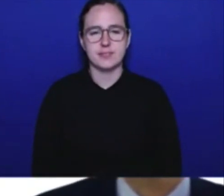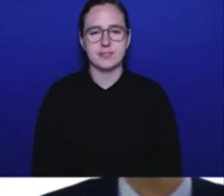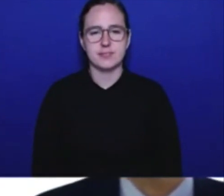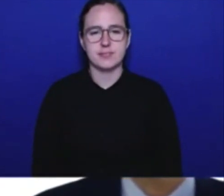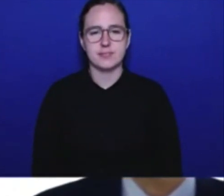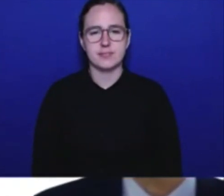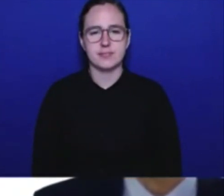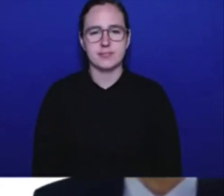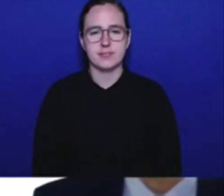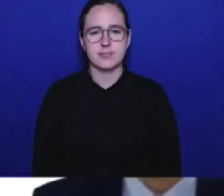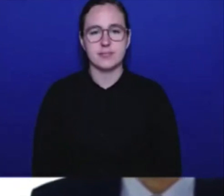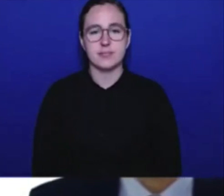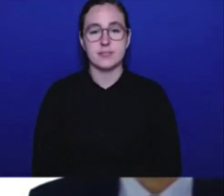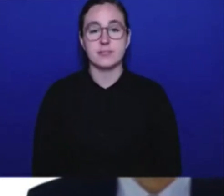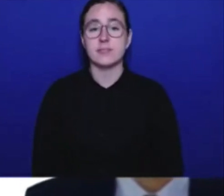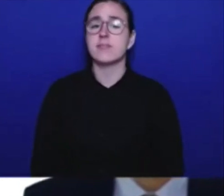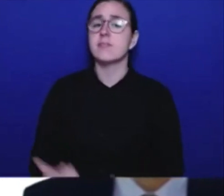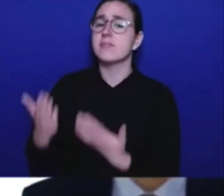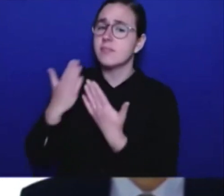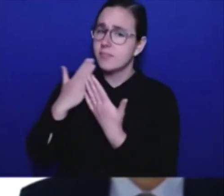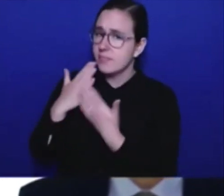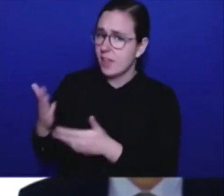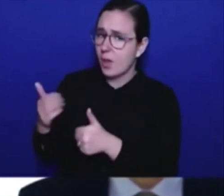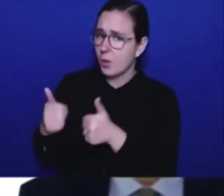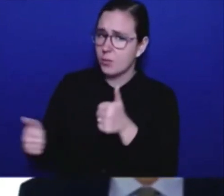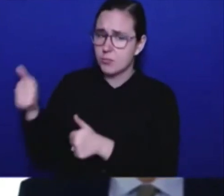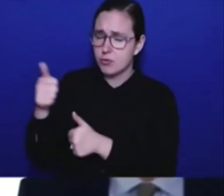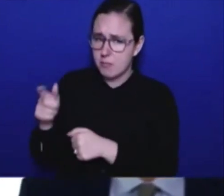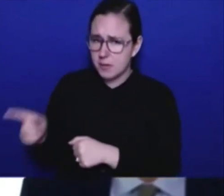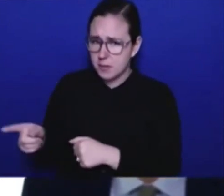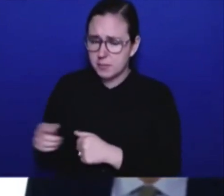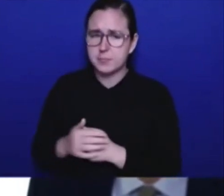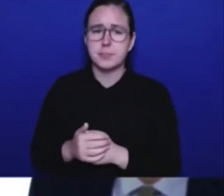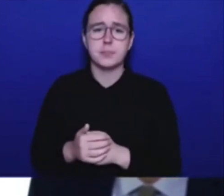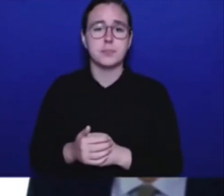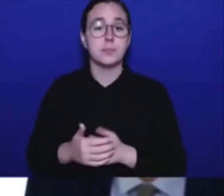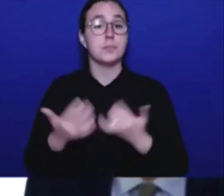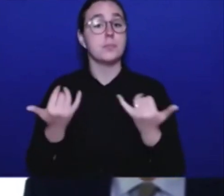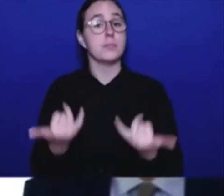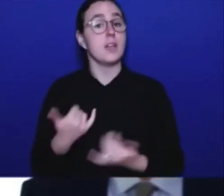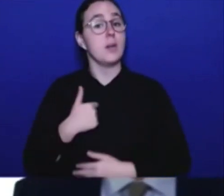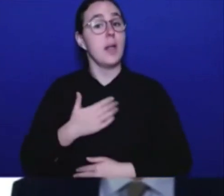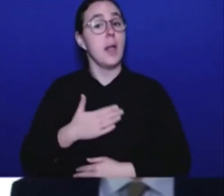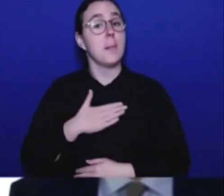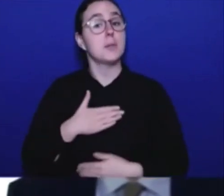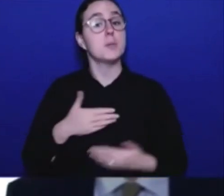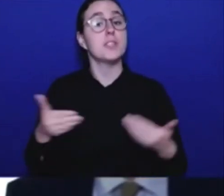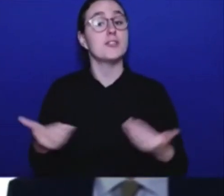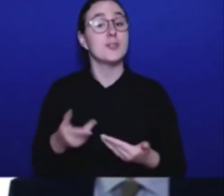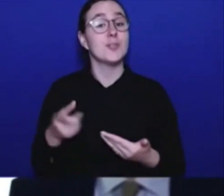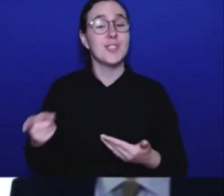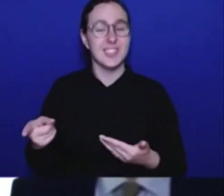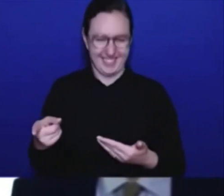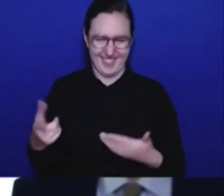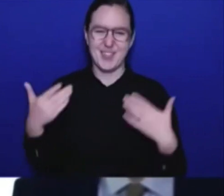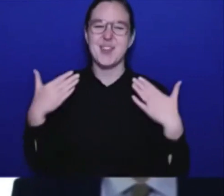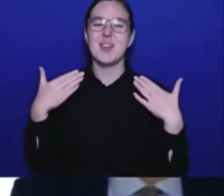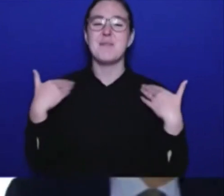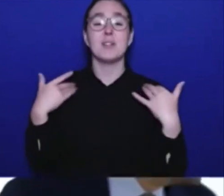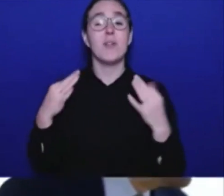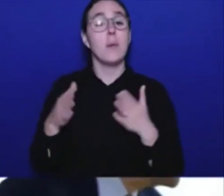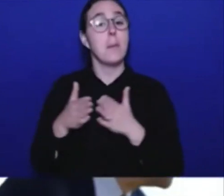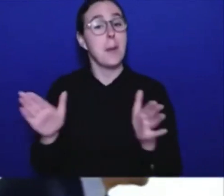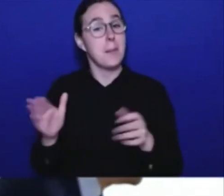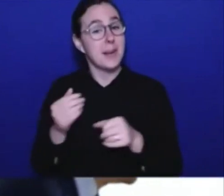Thank you very much, Premier Eby. Now it is my pleasure to introduce Minister of Public Safety and Solicitor General Mike